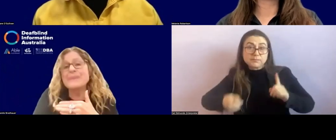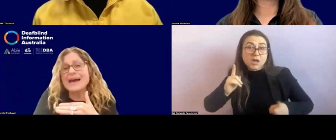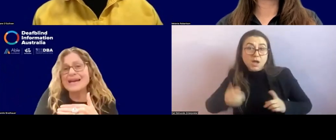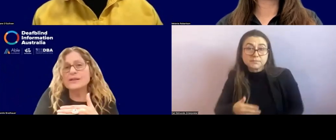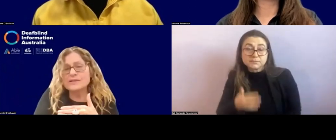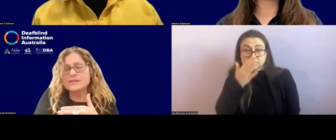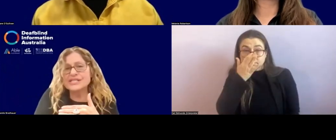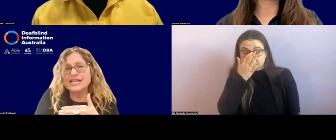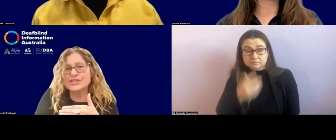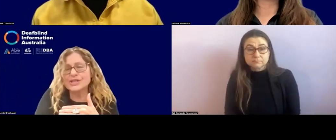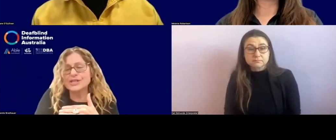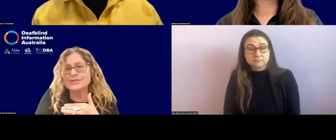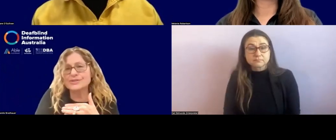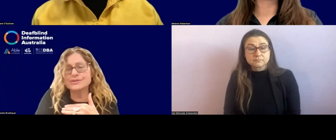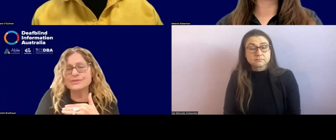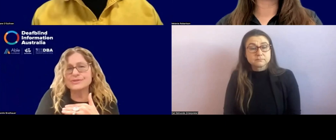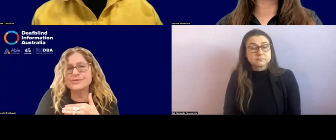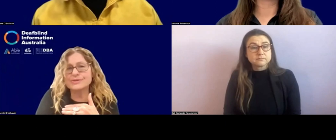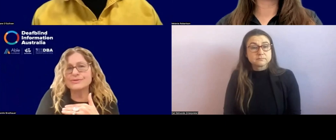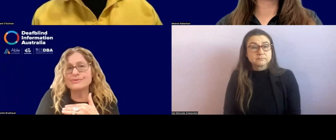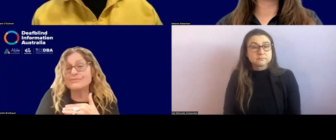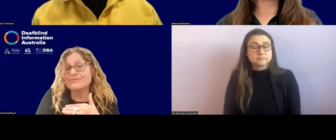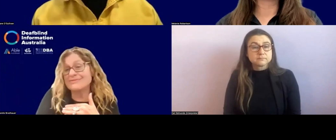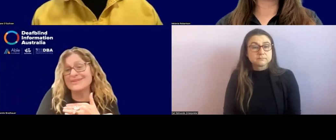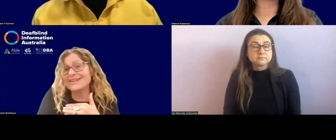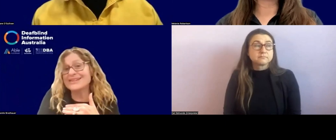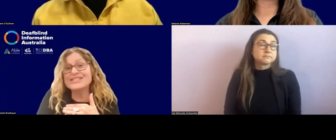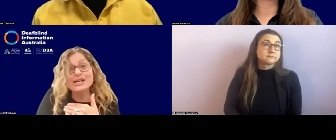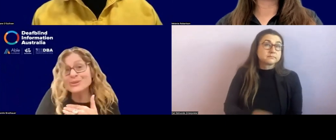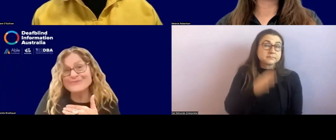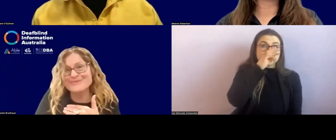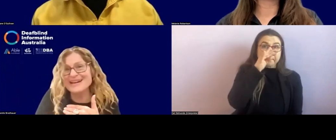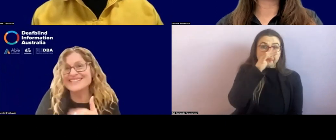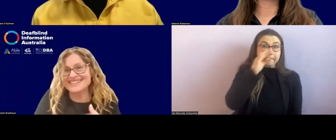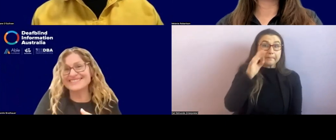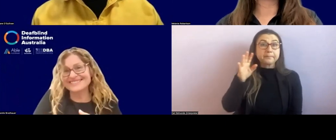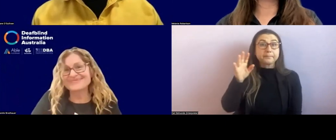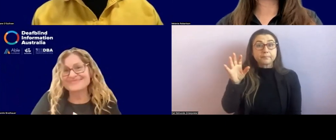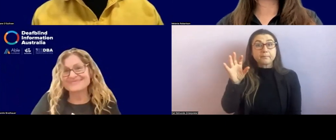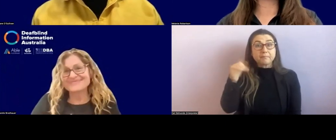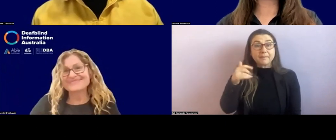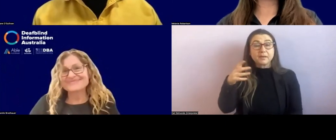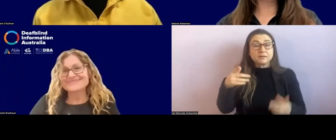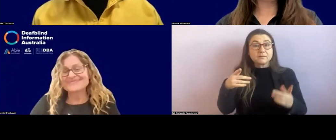be paying closer attention to the tactual information.